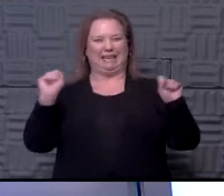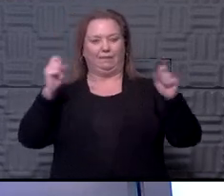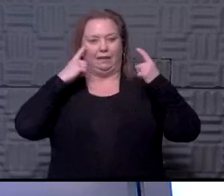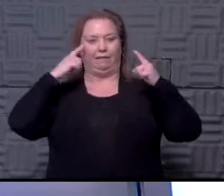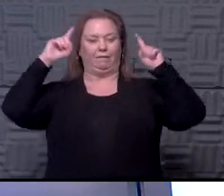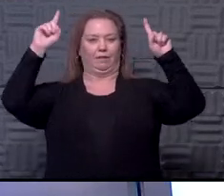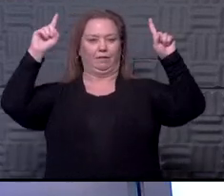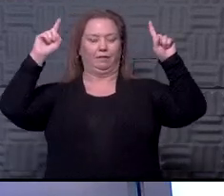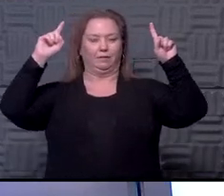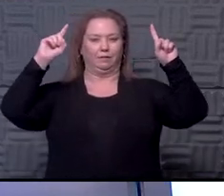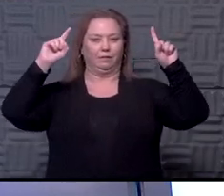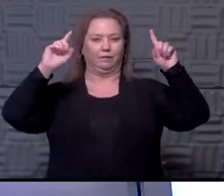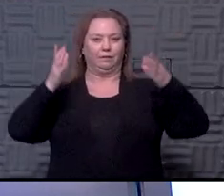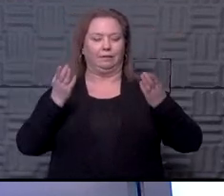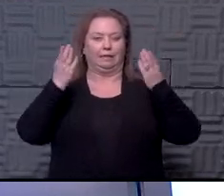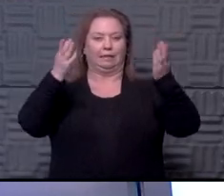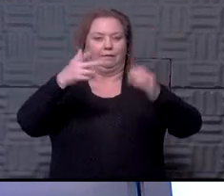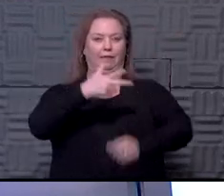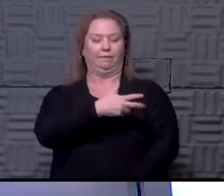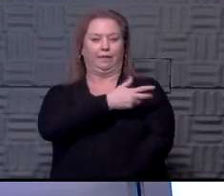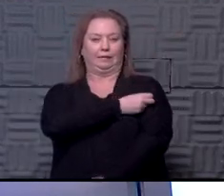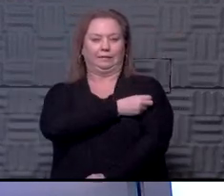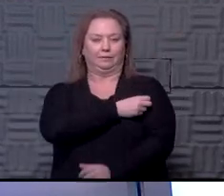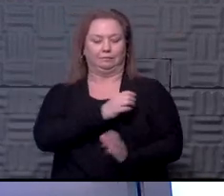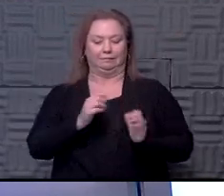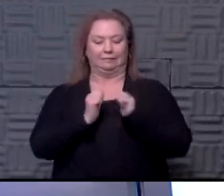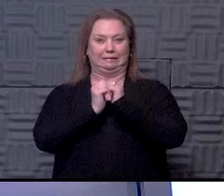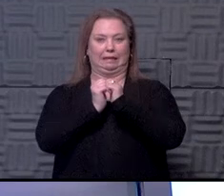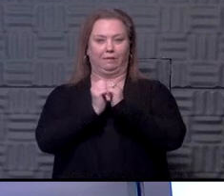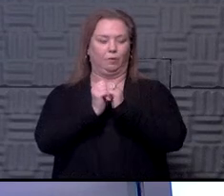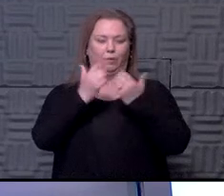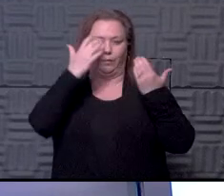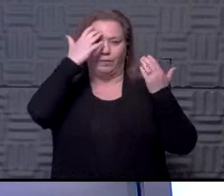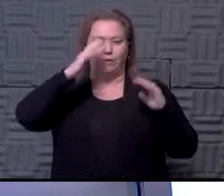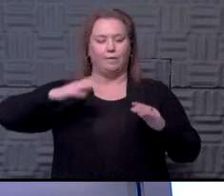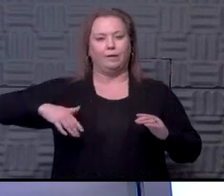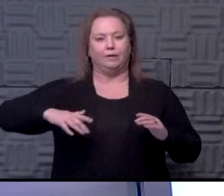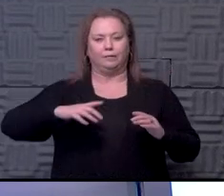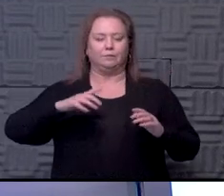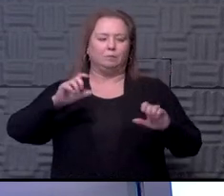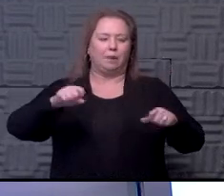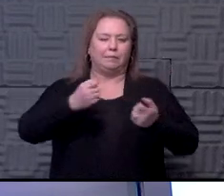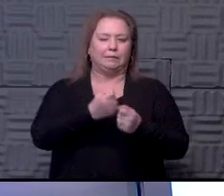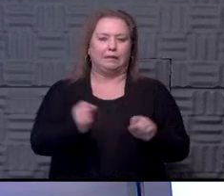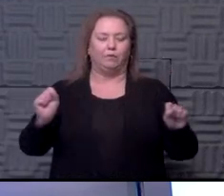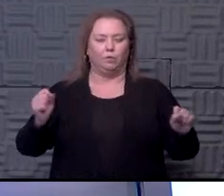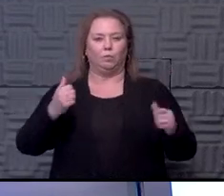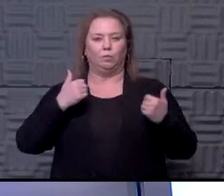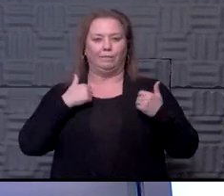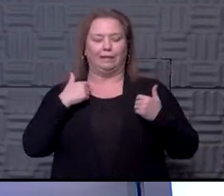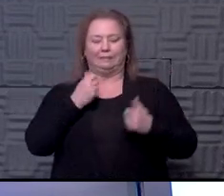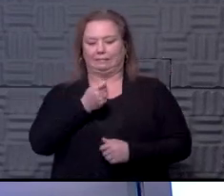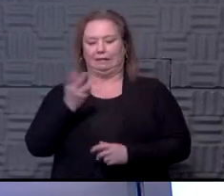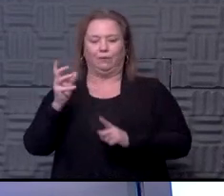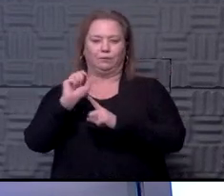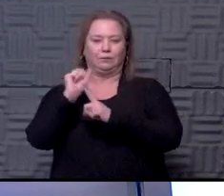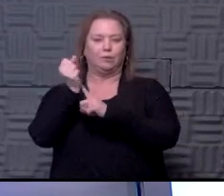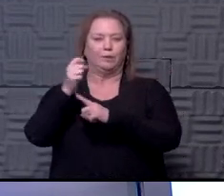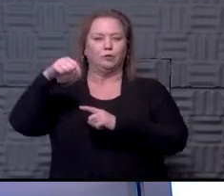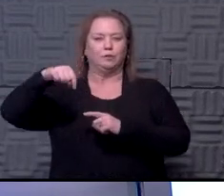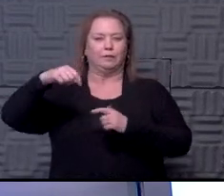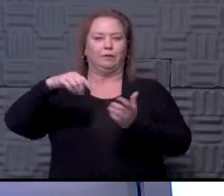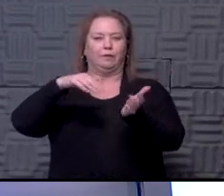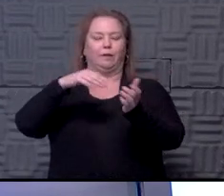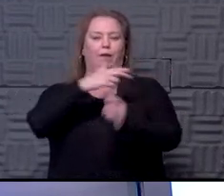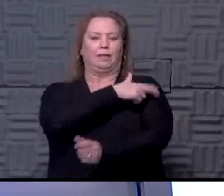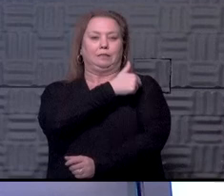efficacy of, you know, giving those vaccines so close together is unknown. It's probably safe. I know that we've had to do that in a few instances here at the